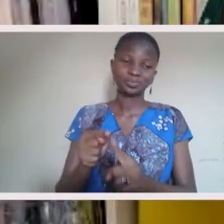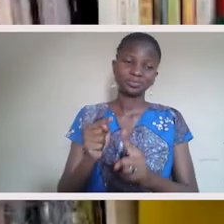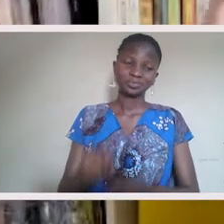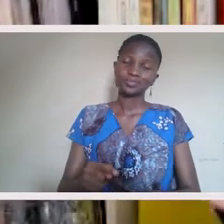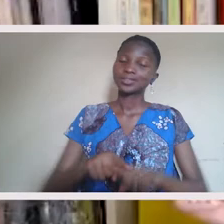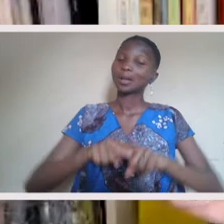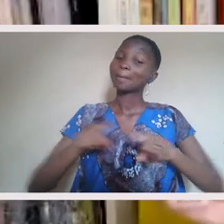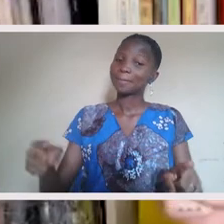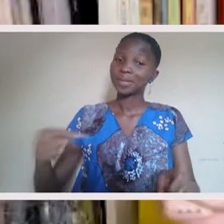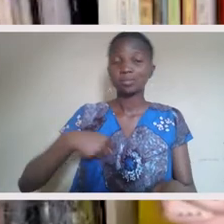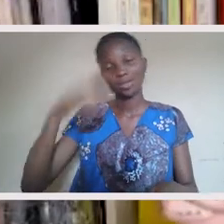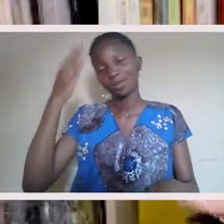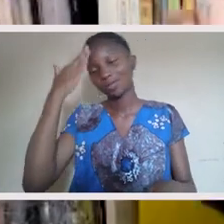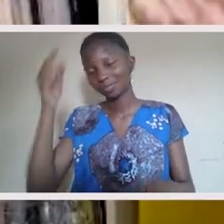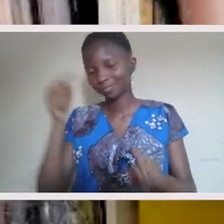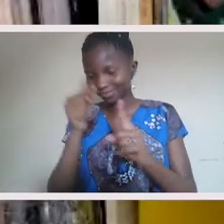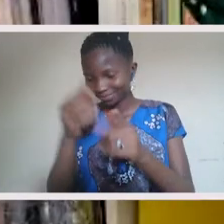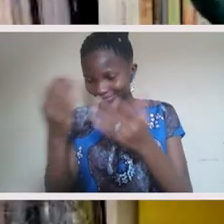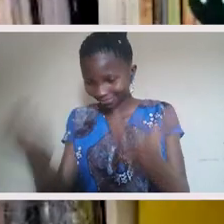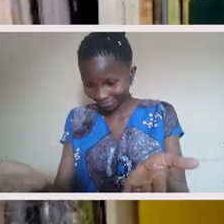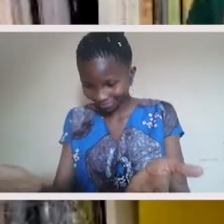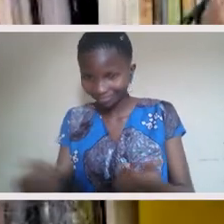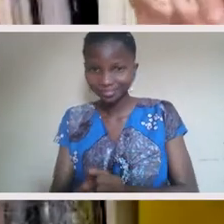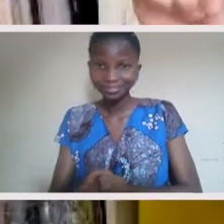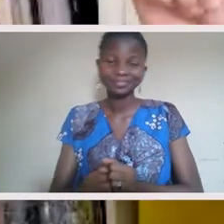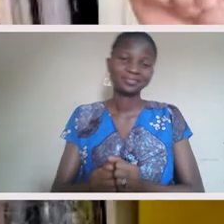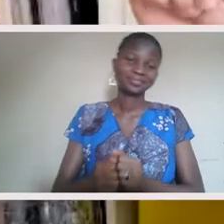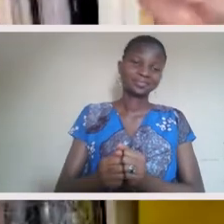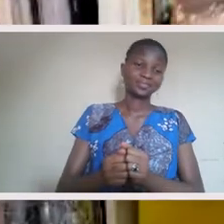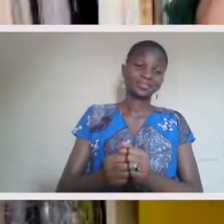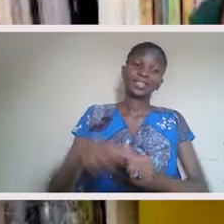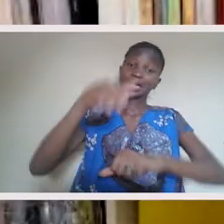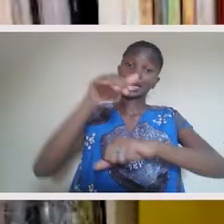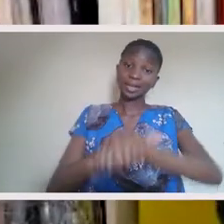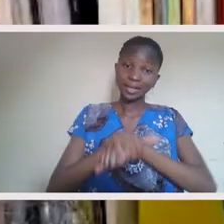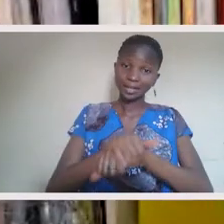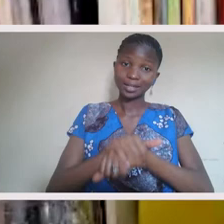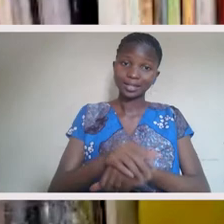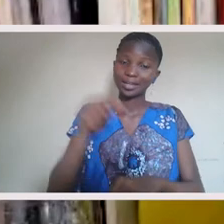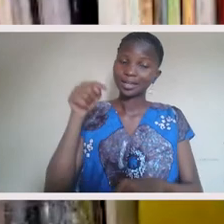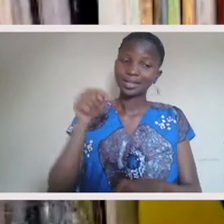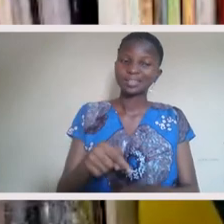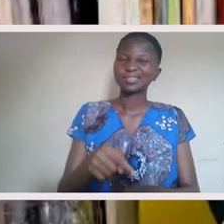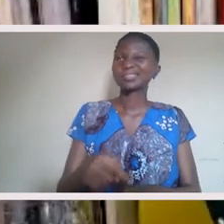Um, not that I, not that I have a regard for the points, but I recognize that they're there. And English